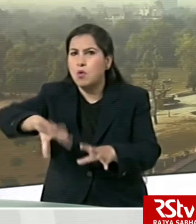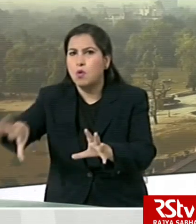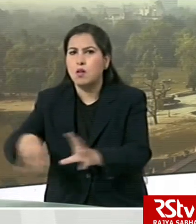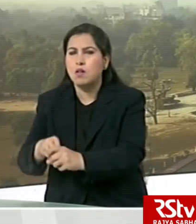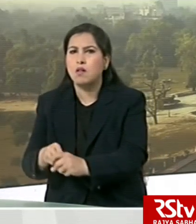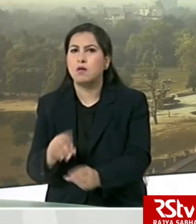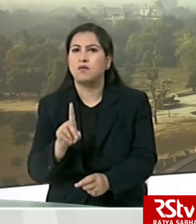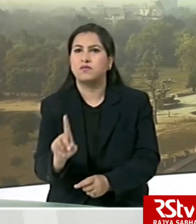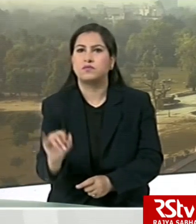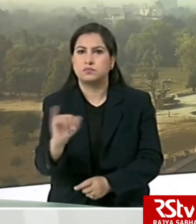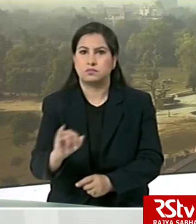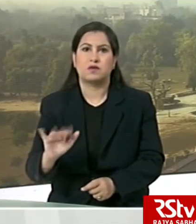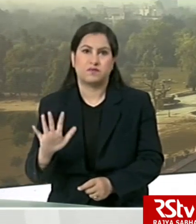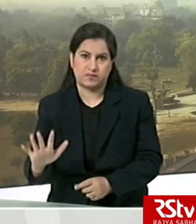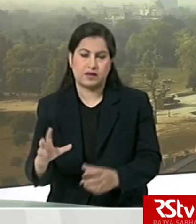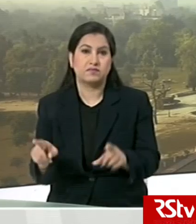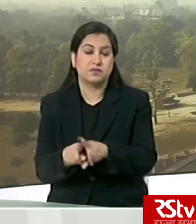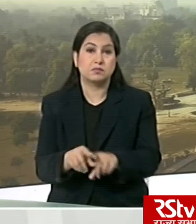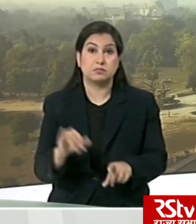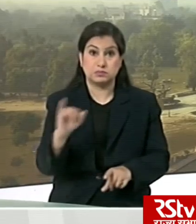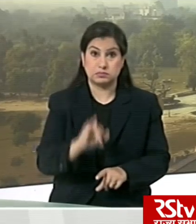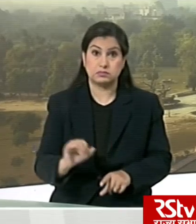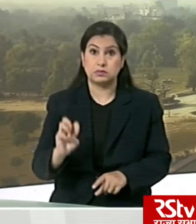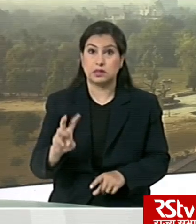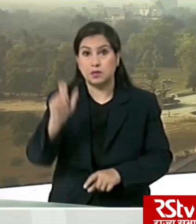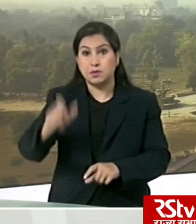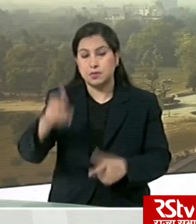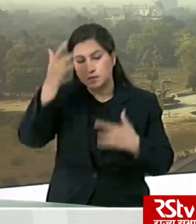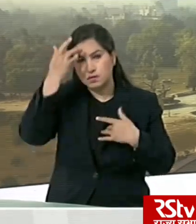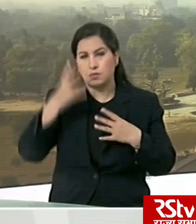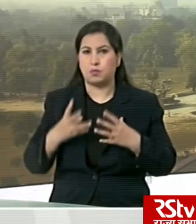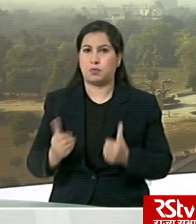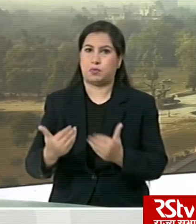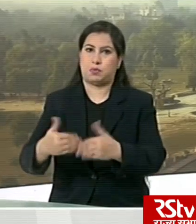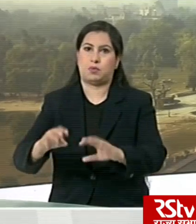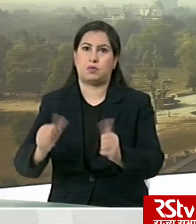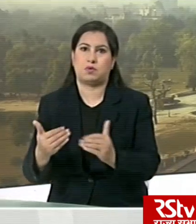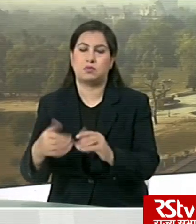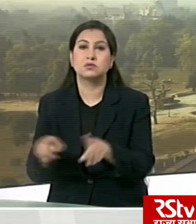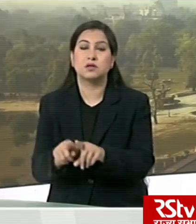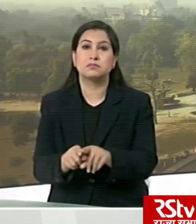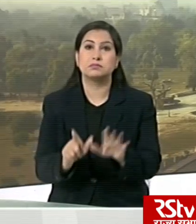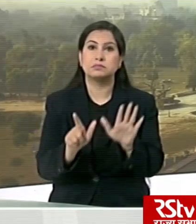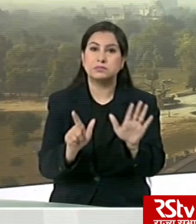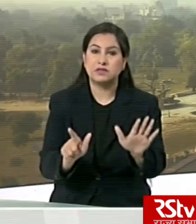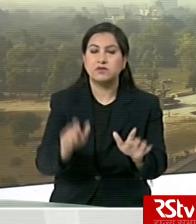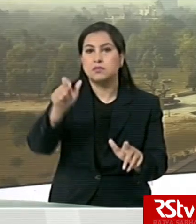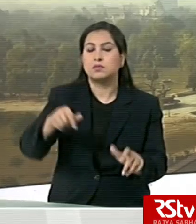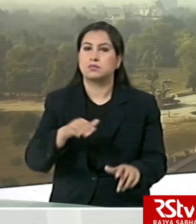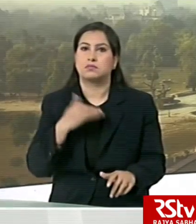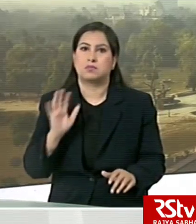at 165, as 63 people have recovered. Seven fatalities have also been reported from Sri Lanka.